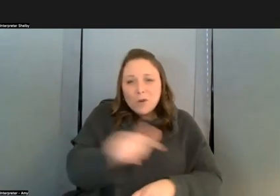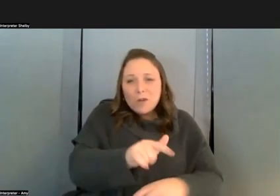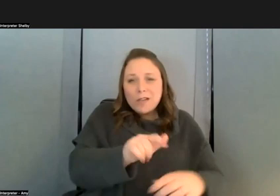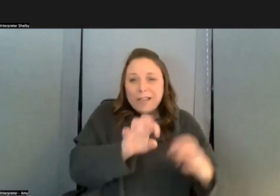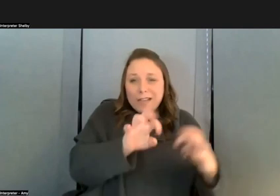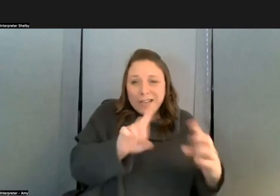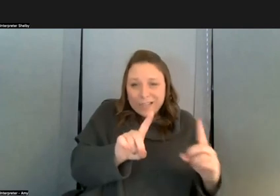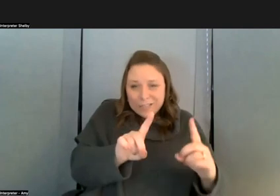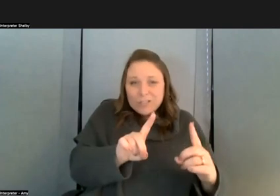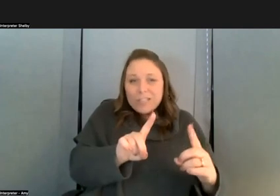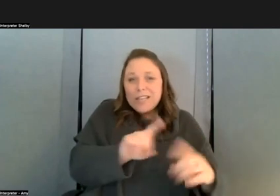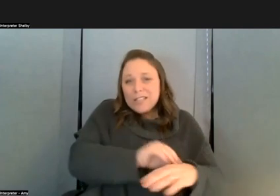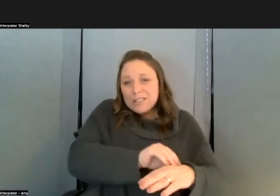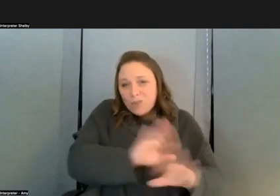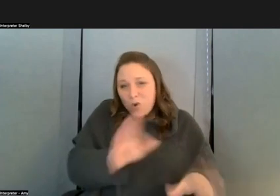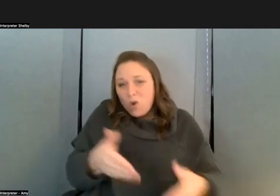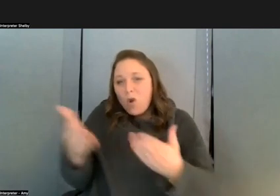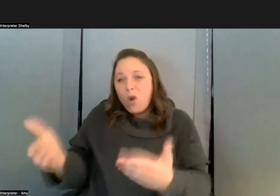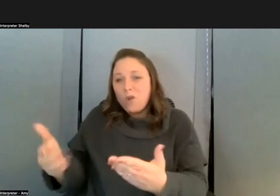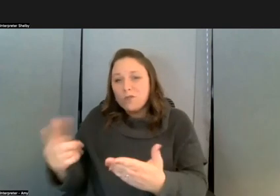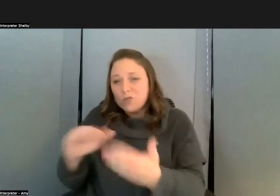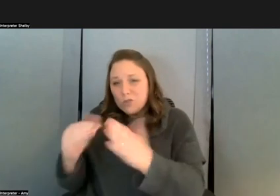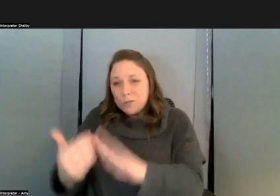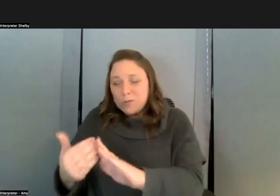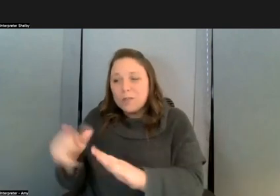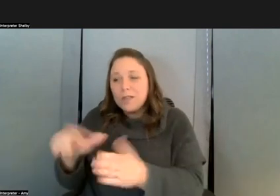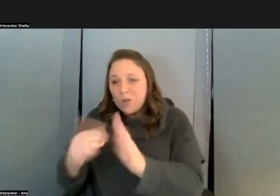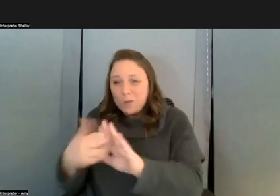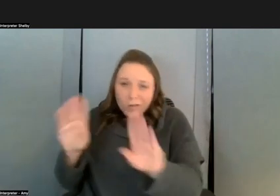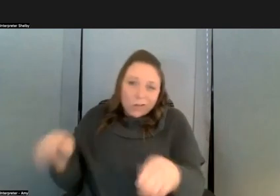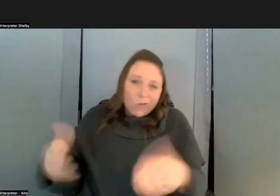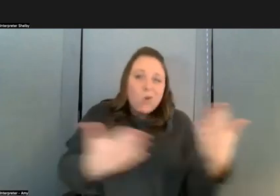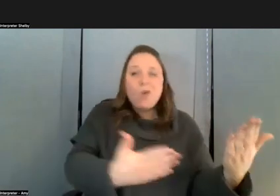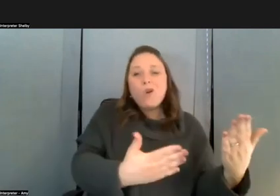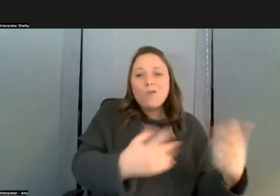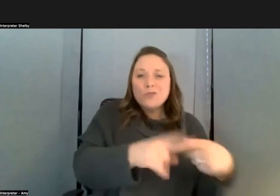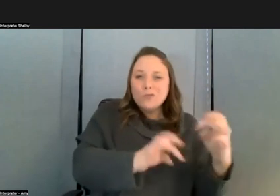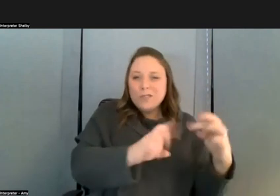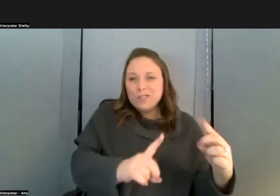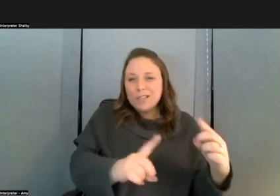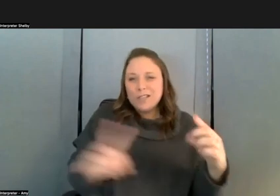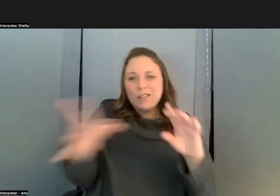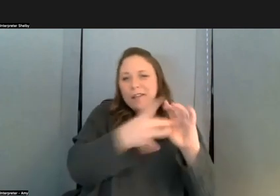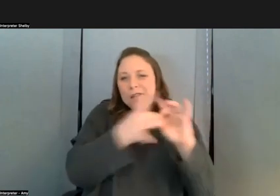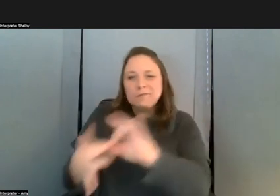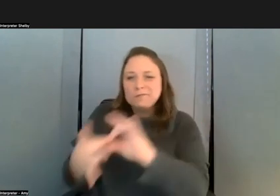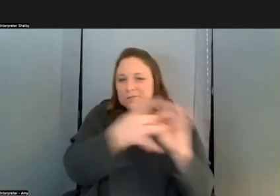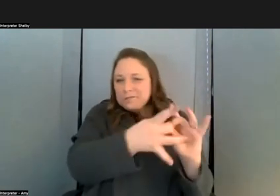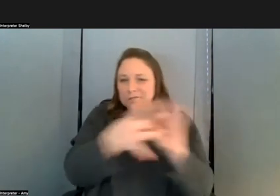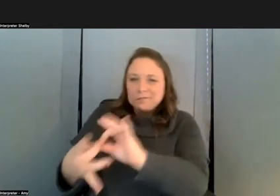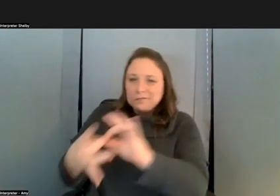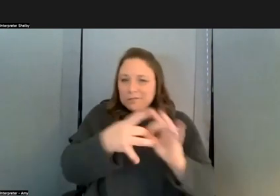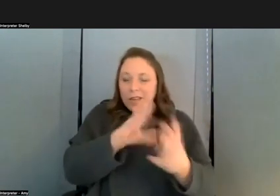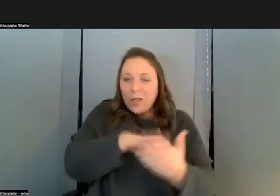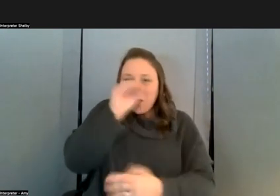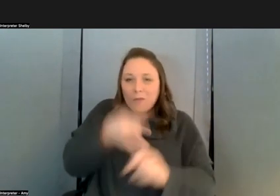what it offers to the community and the community brings what it offers to education and they each learn from each other